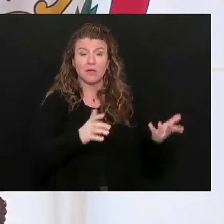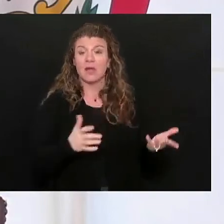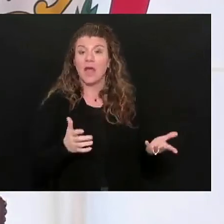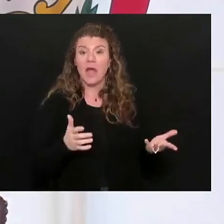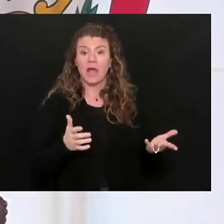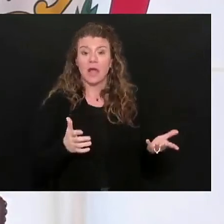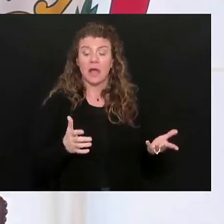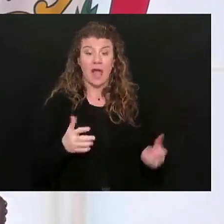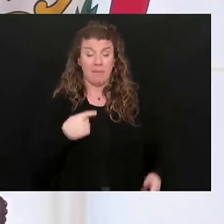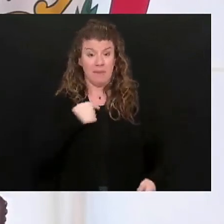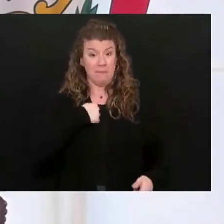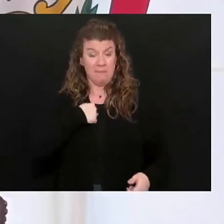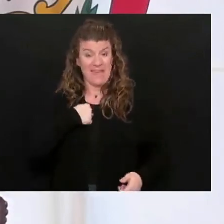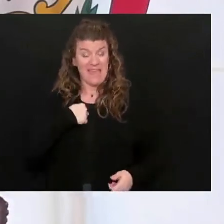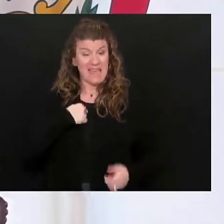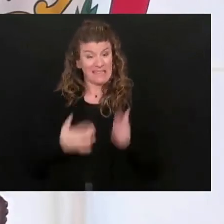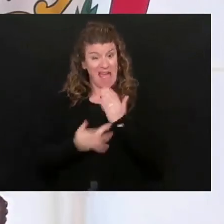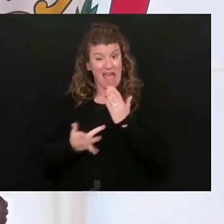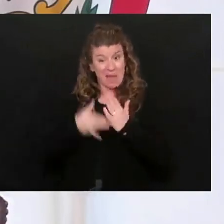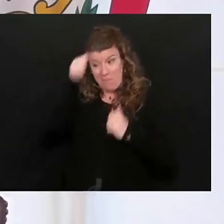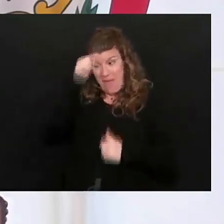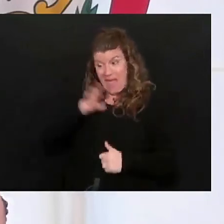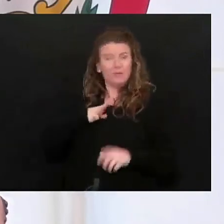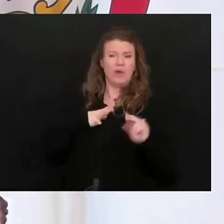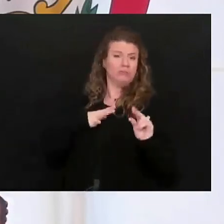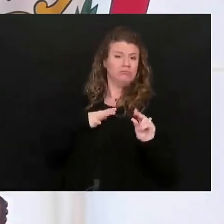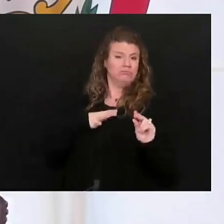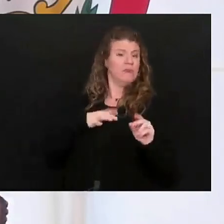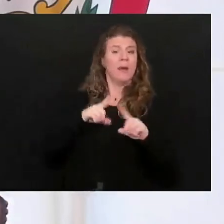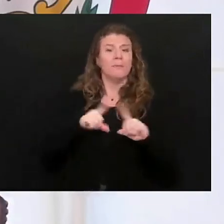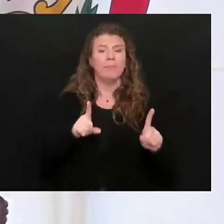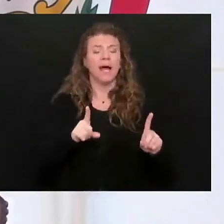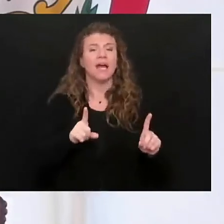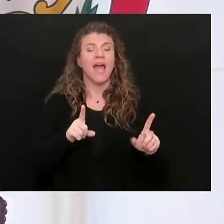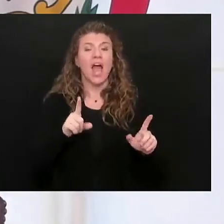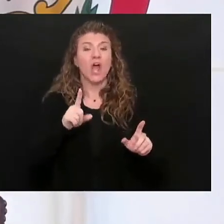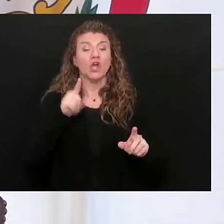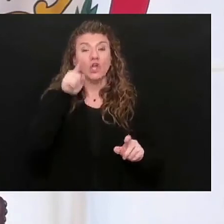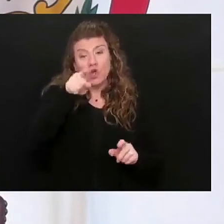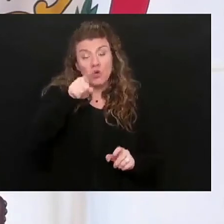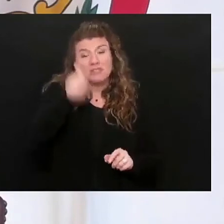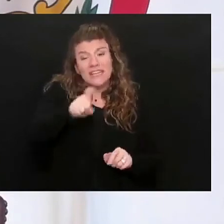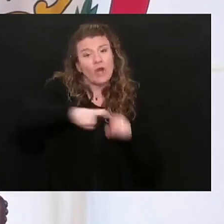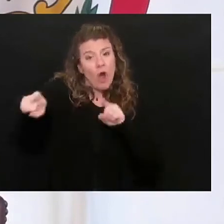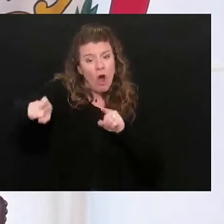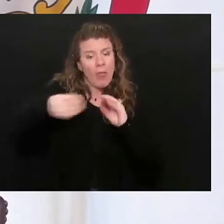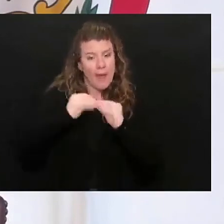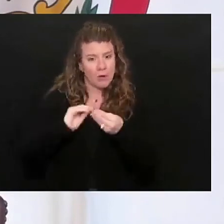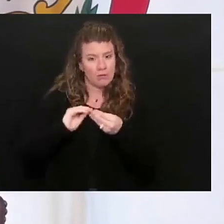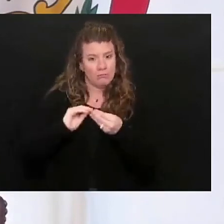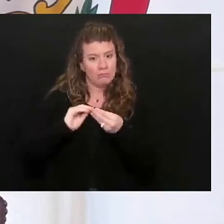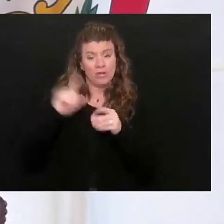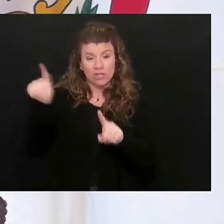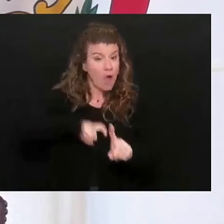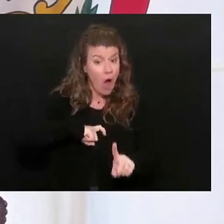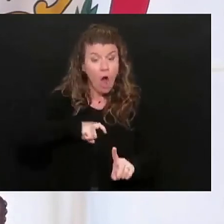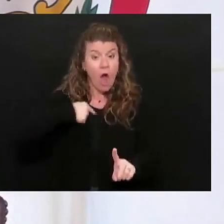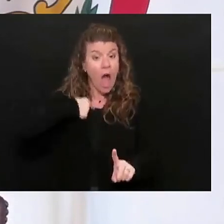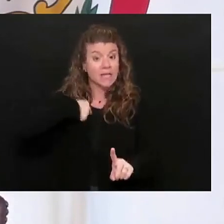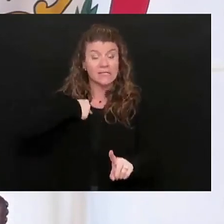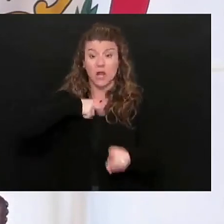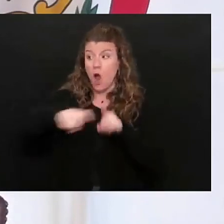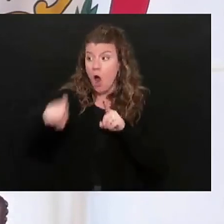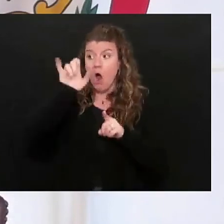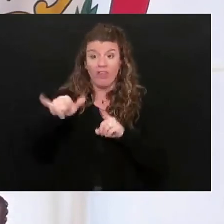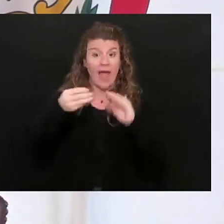terrible on tech savvy stuff. But listen, all you've got to do is call us. Just call somebody.